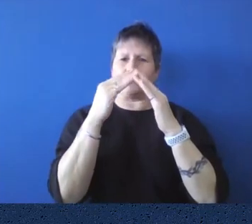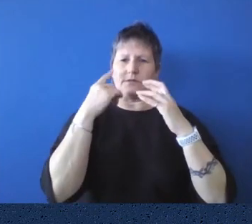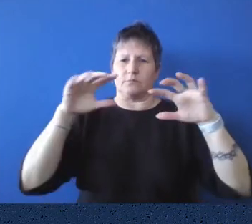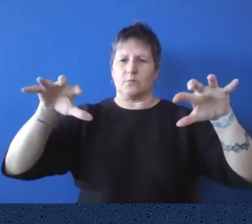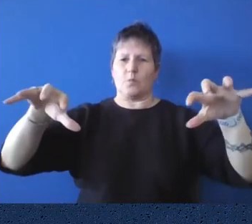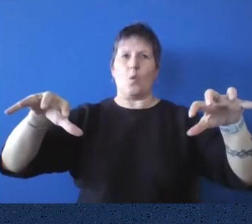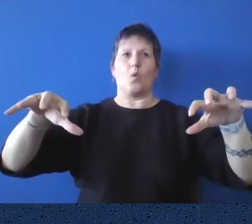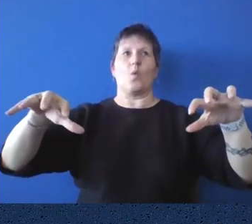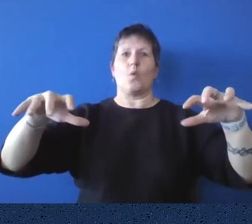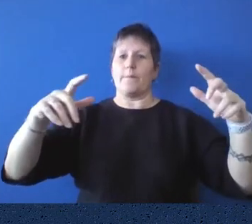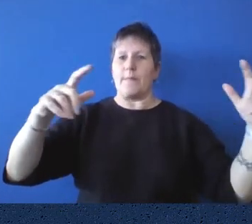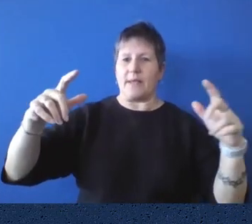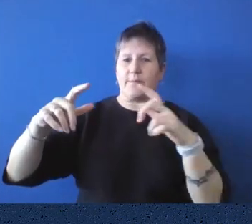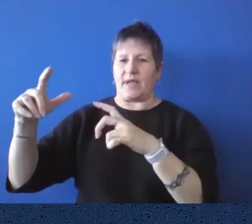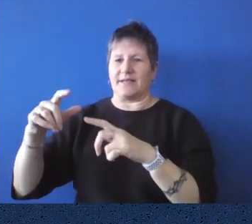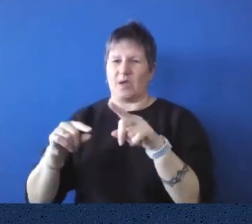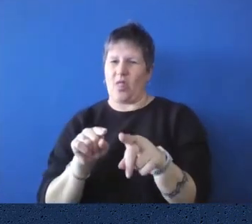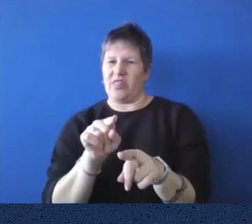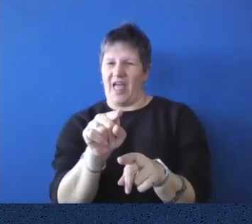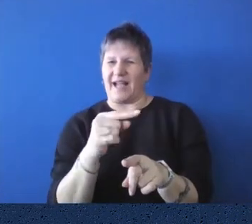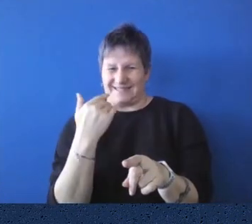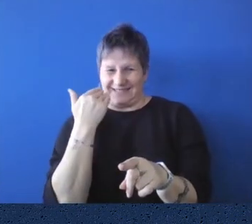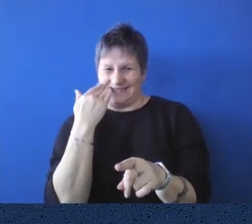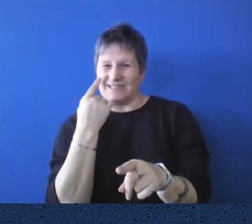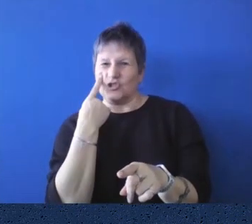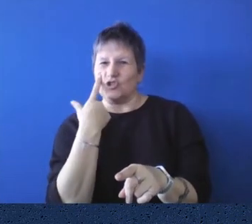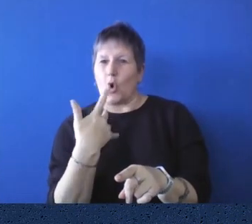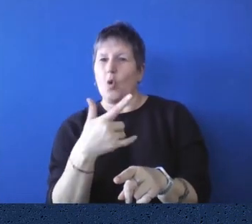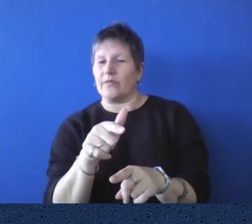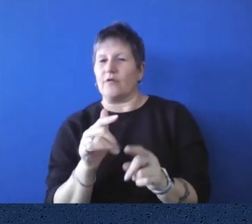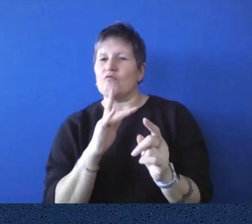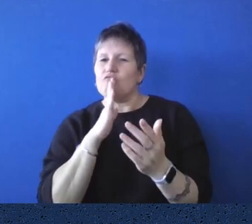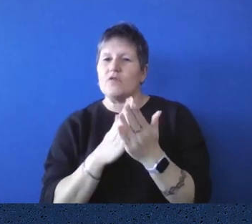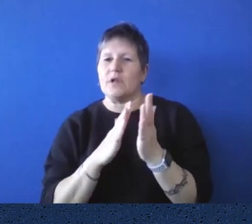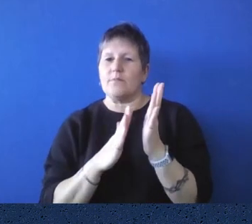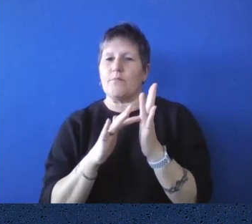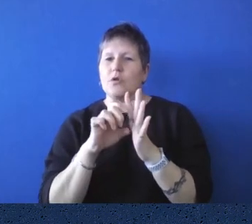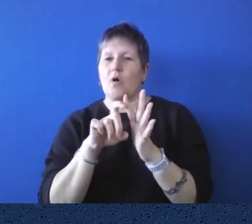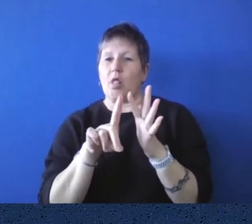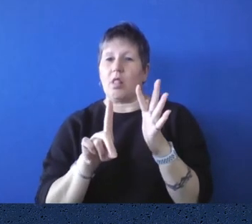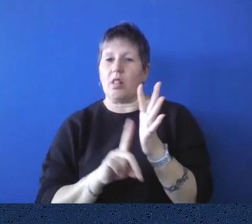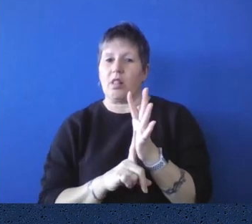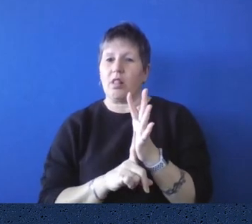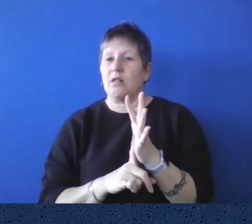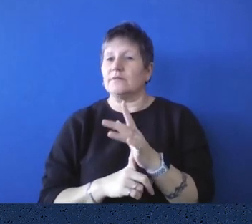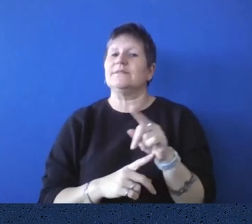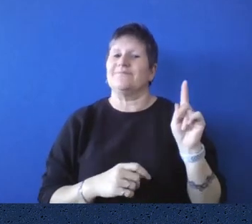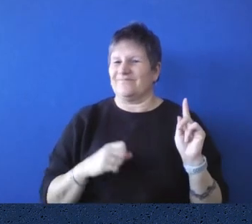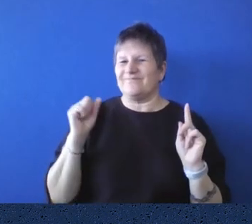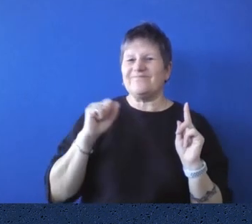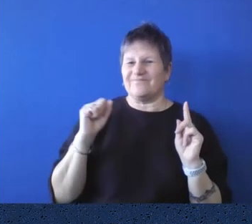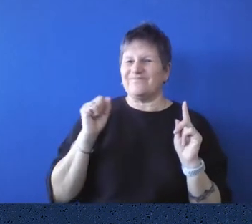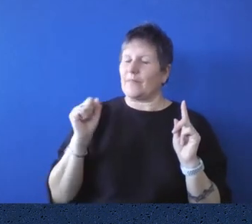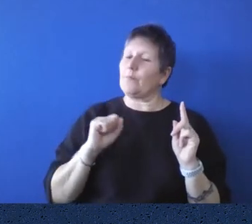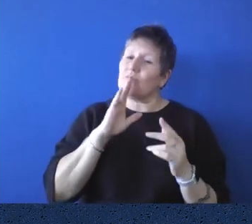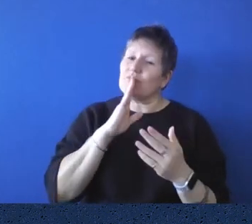library is just a, a model of, of what was proposed. Yes, it's just a model, but it is equally beautiful and evocative of